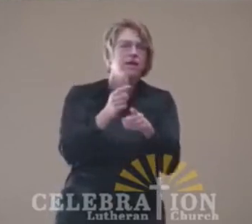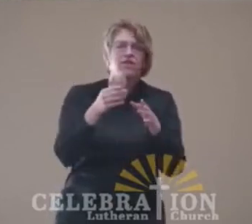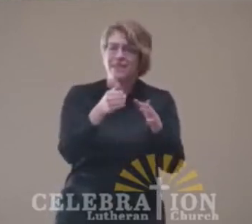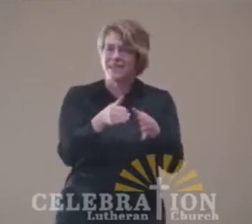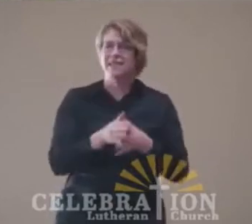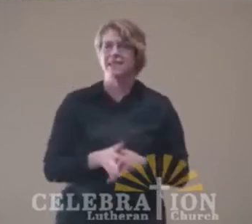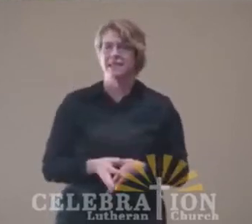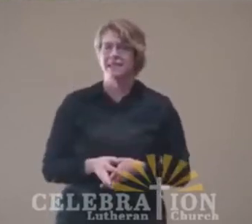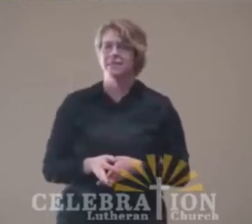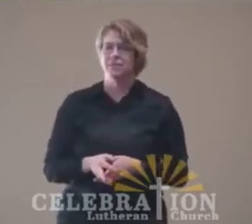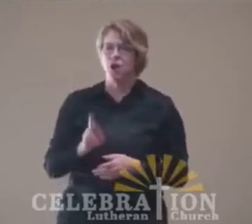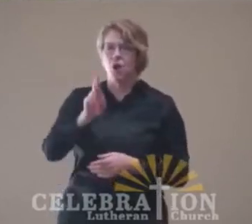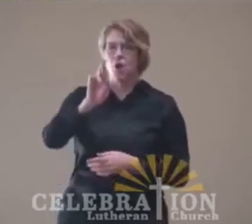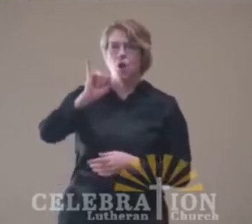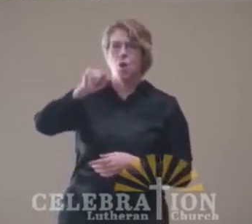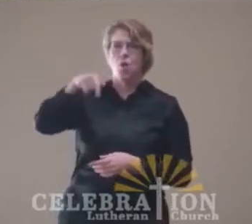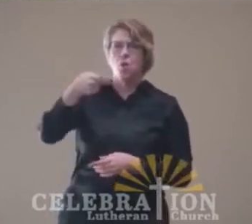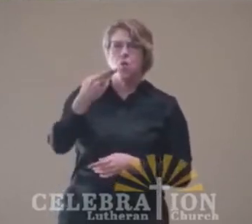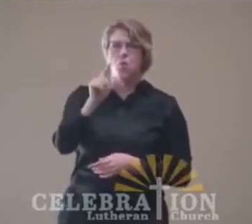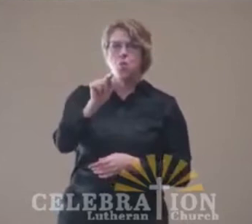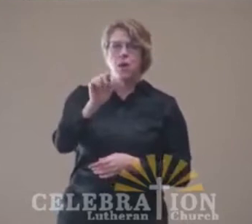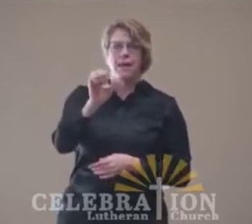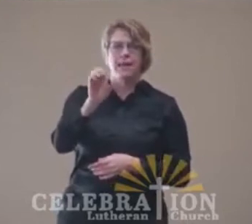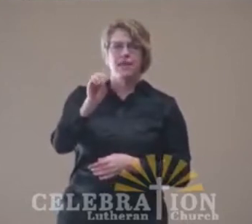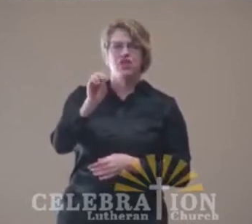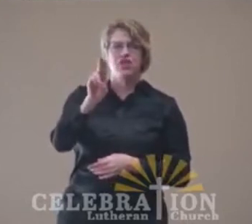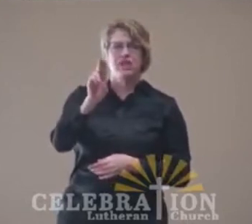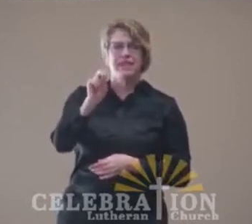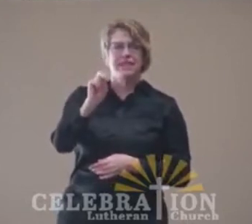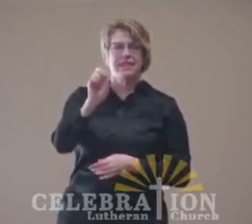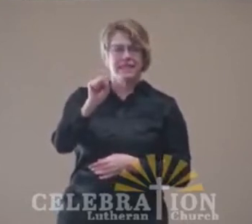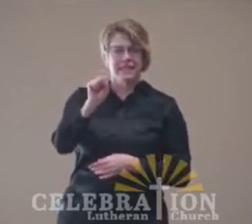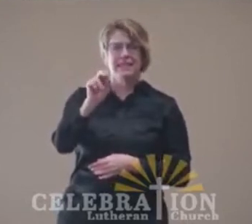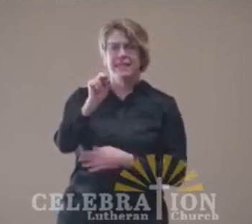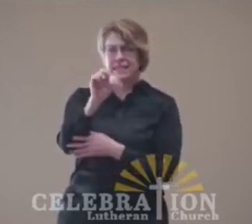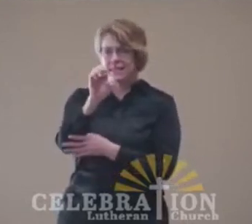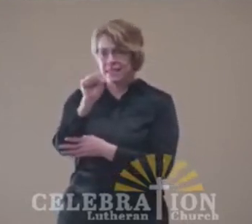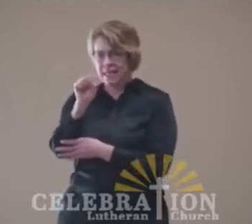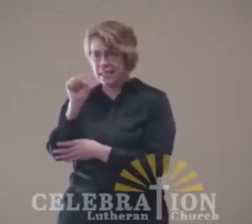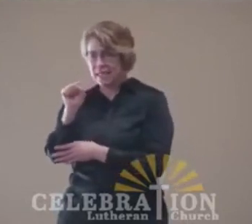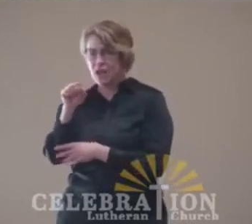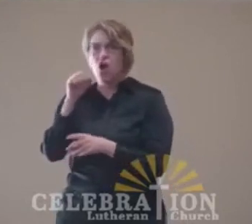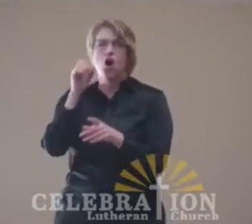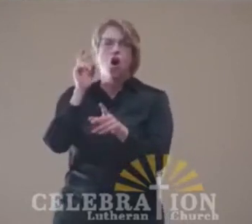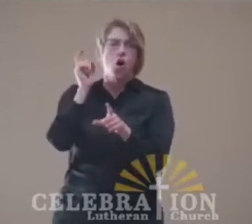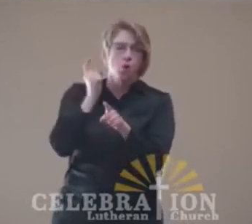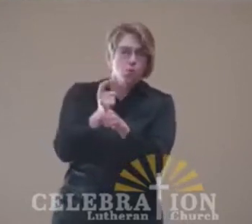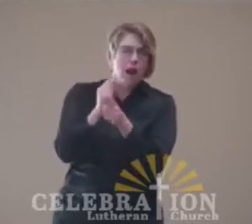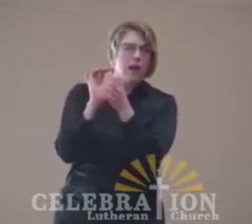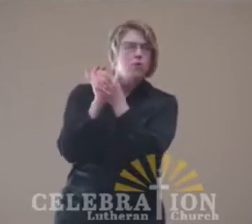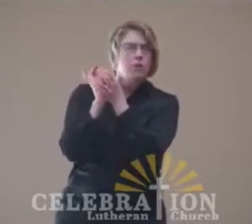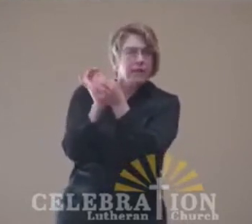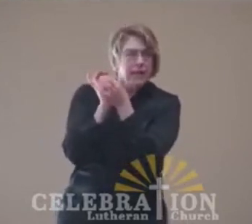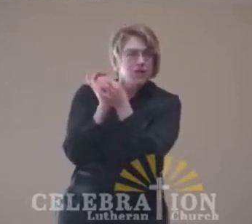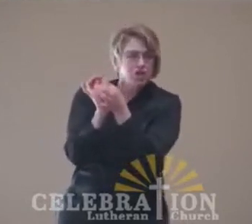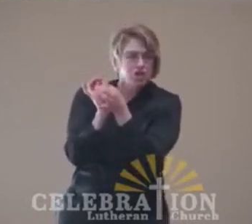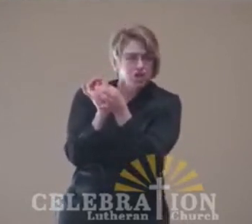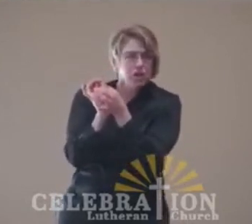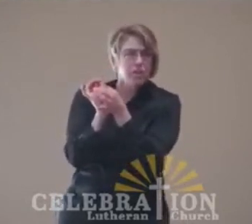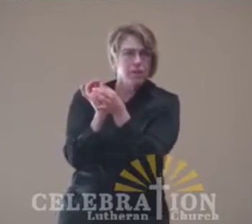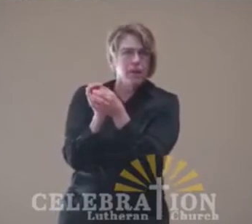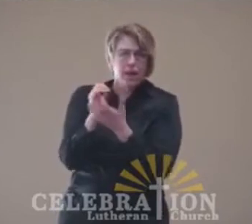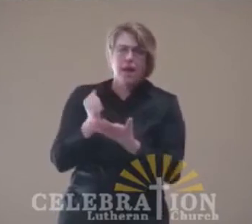Righteousness means right relationship. The waters of God's justice bring you into right